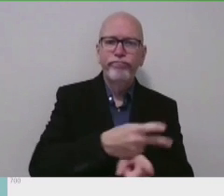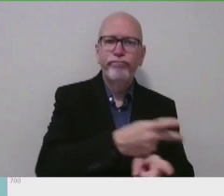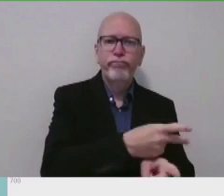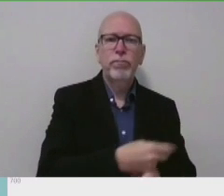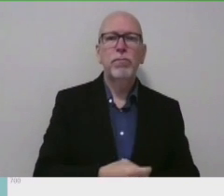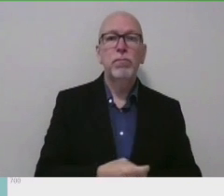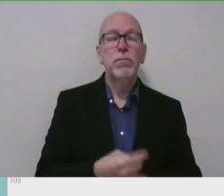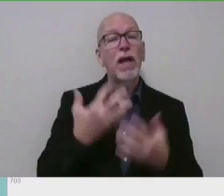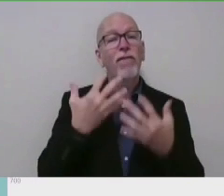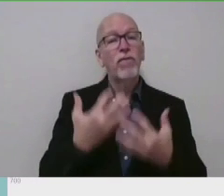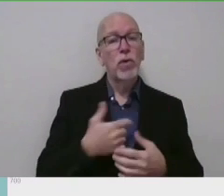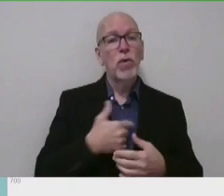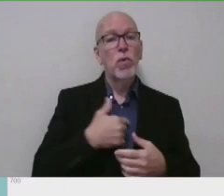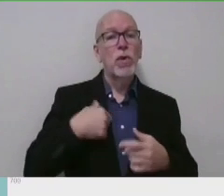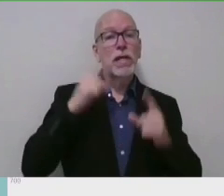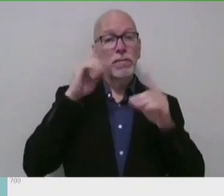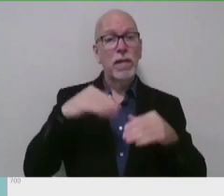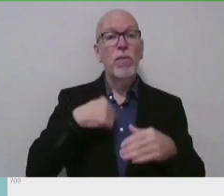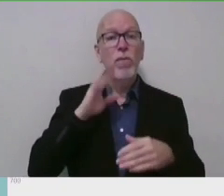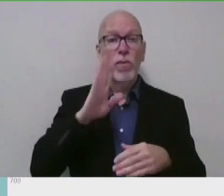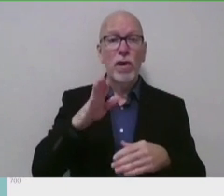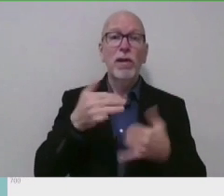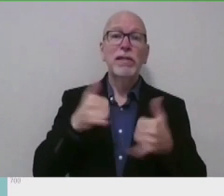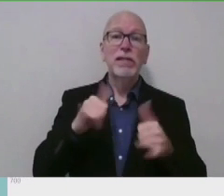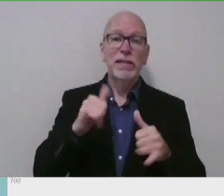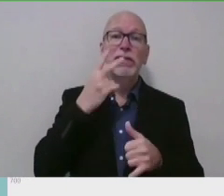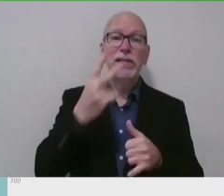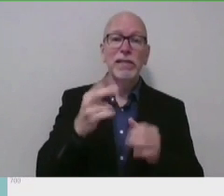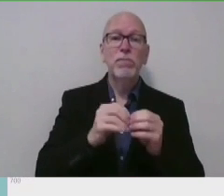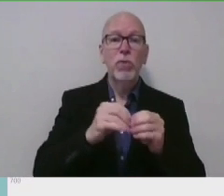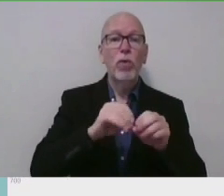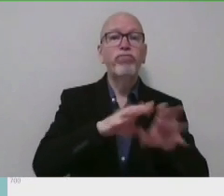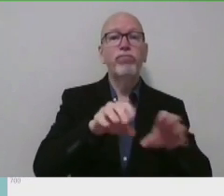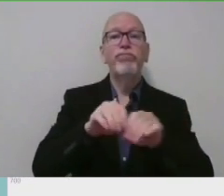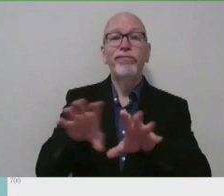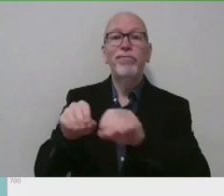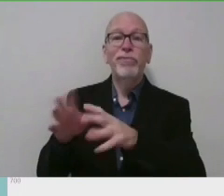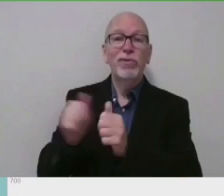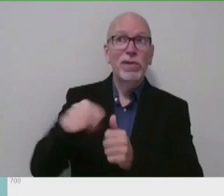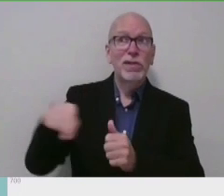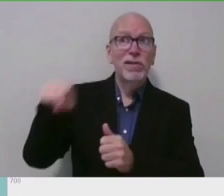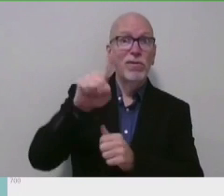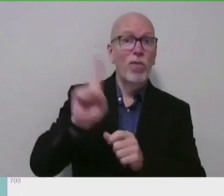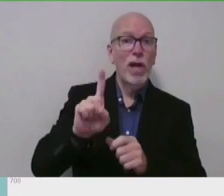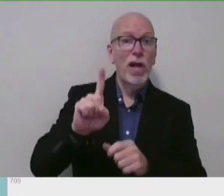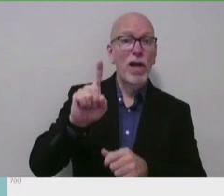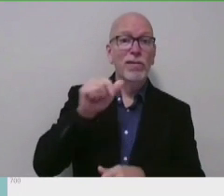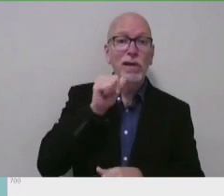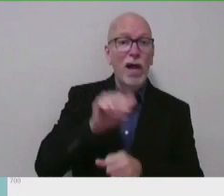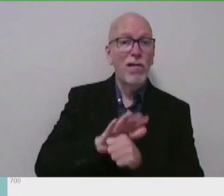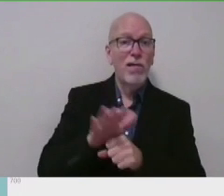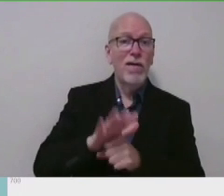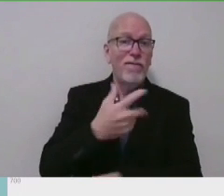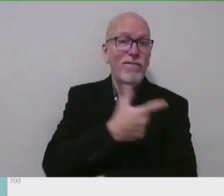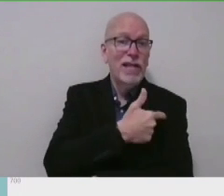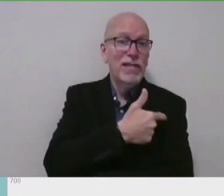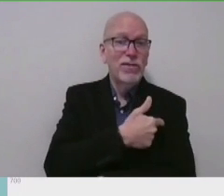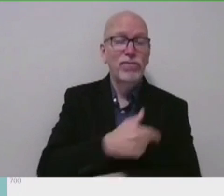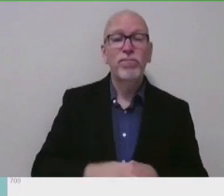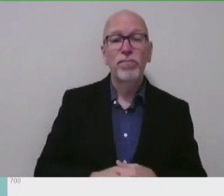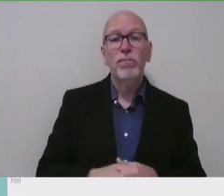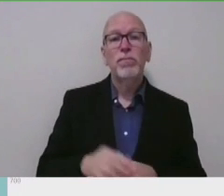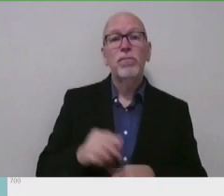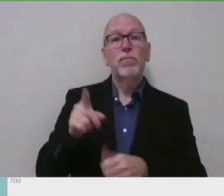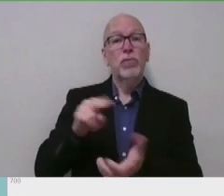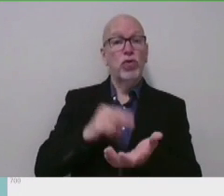we do expect to continue to see outbreaks, especially in areas with low vaccination rates. Long-term care facilities are already